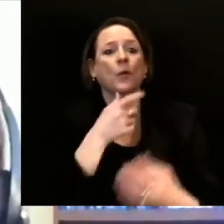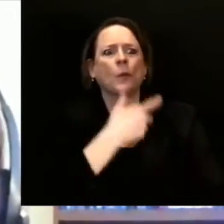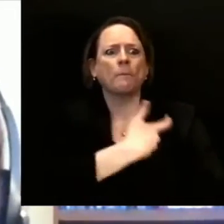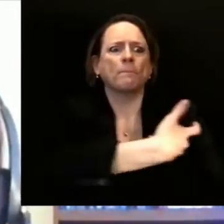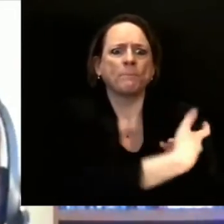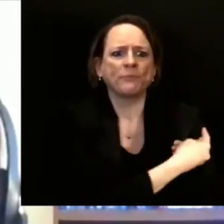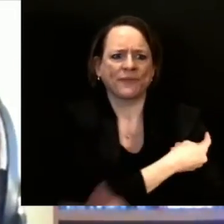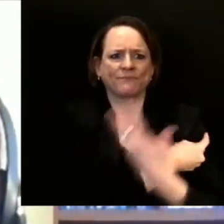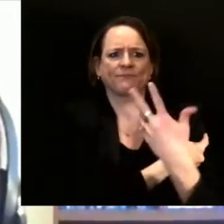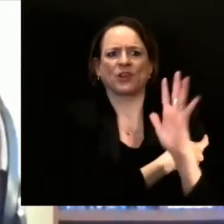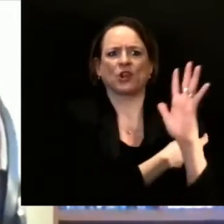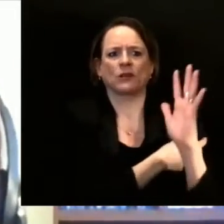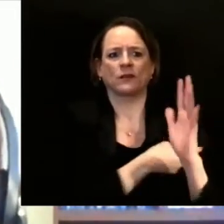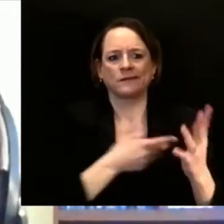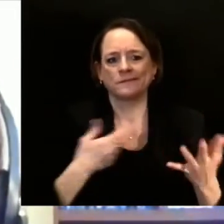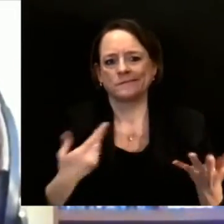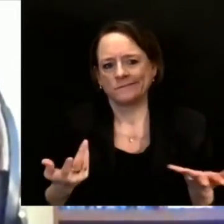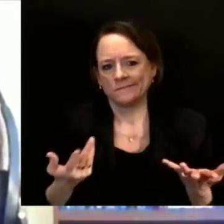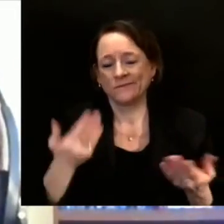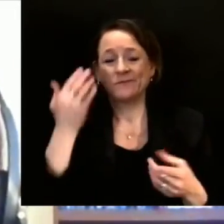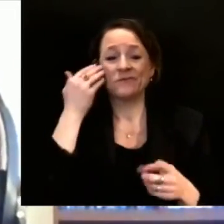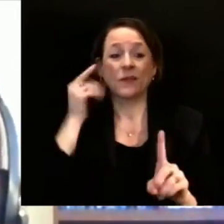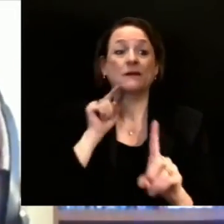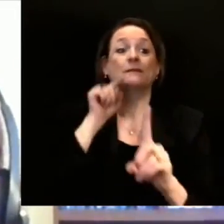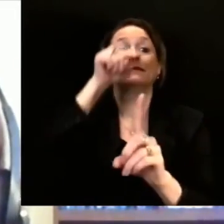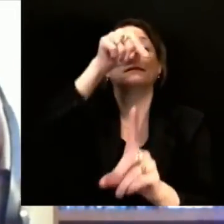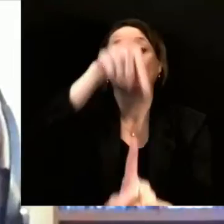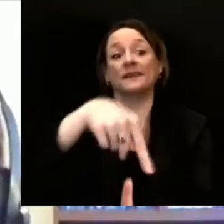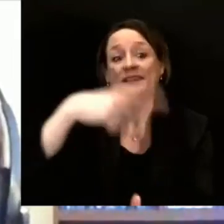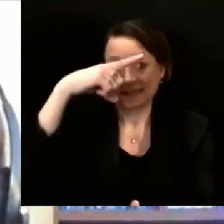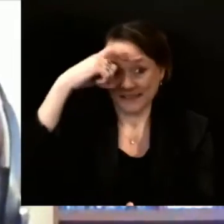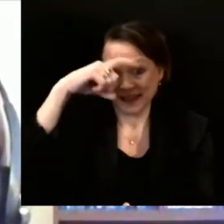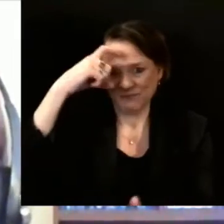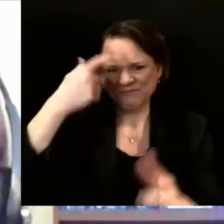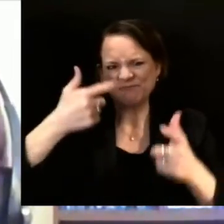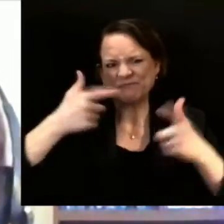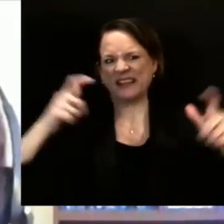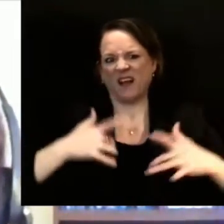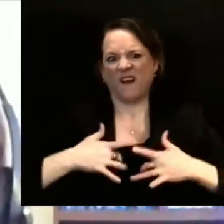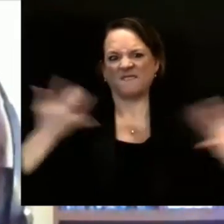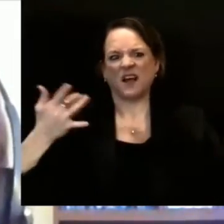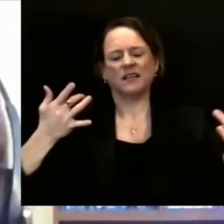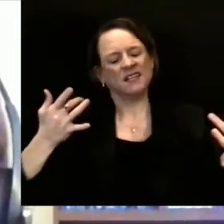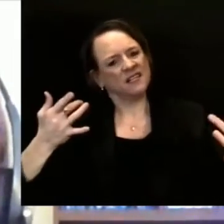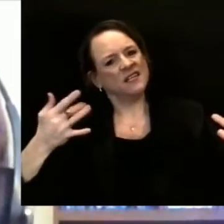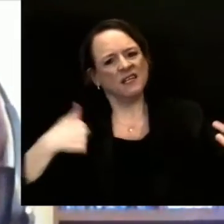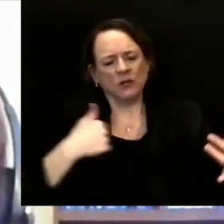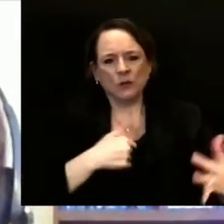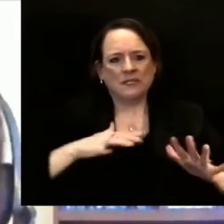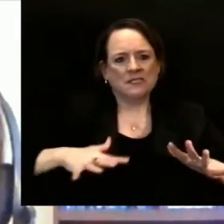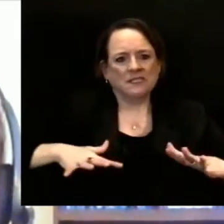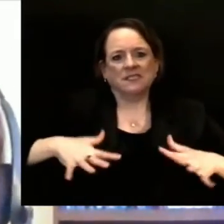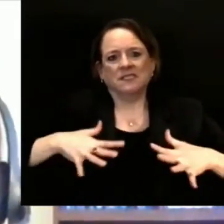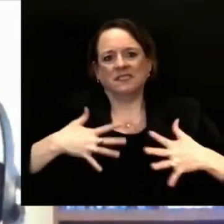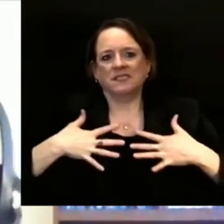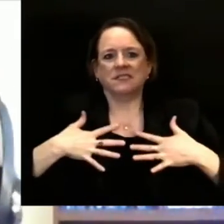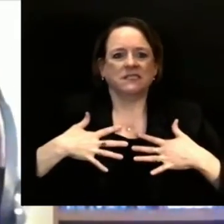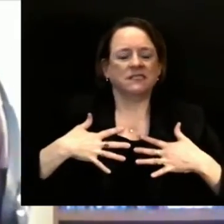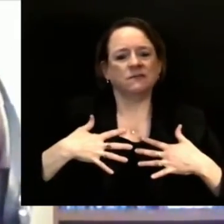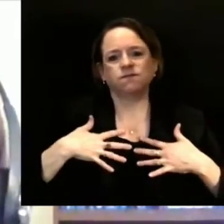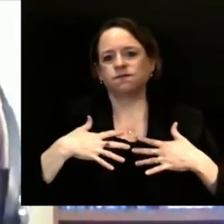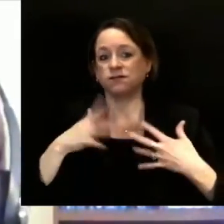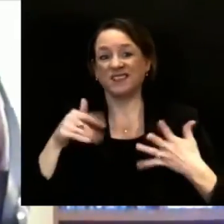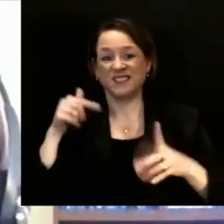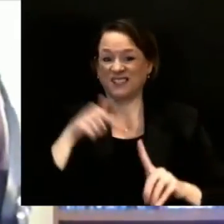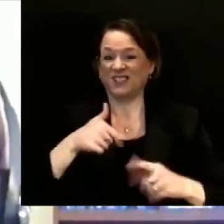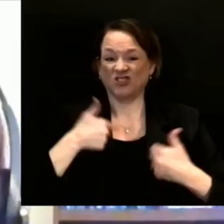very challenging. And, you know, as I have heard Dr. Fauci speak about this, he points